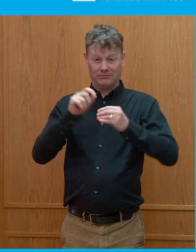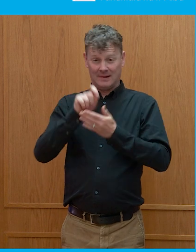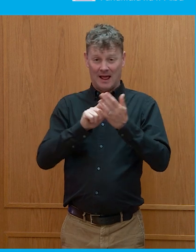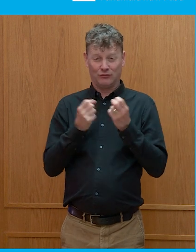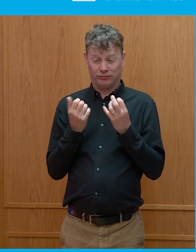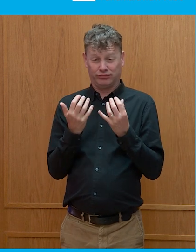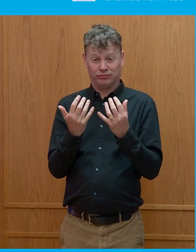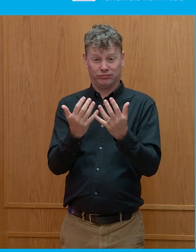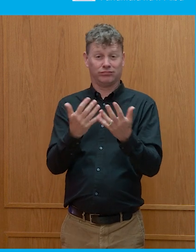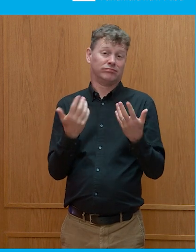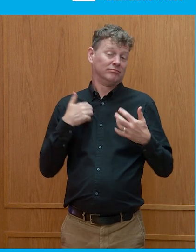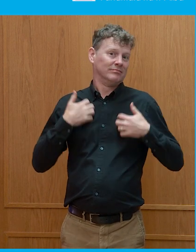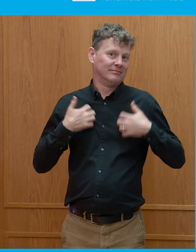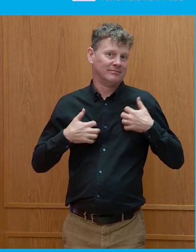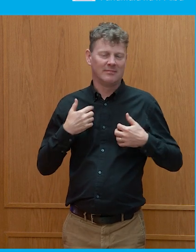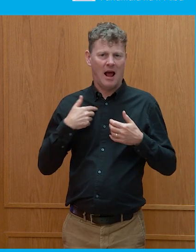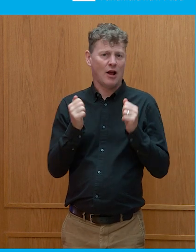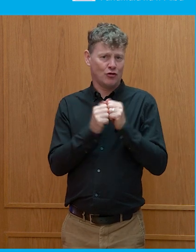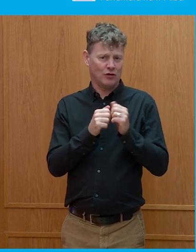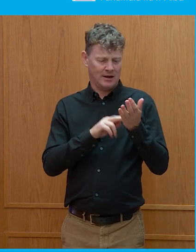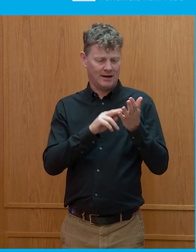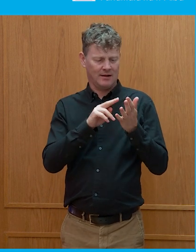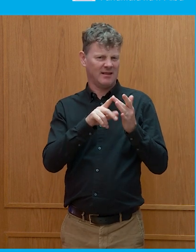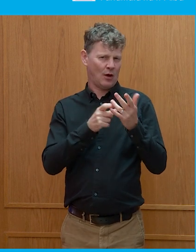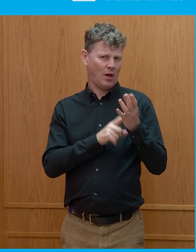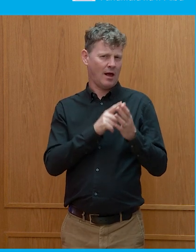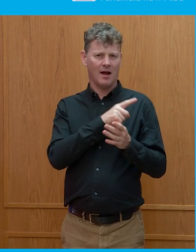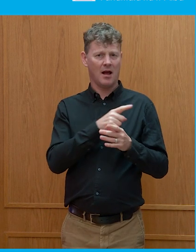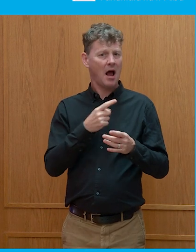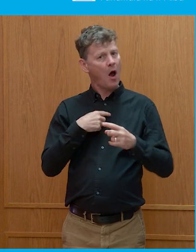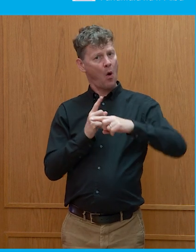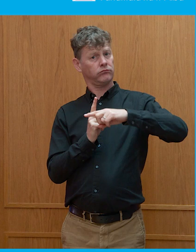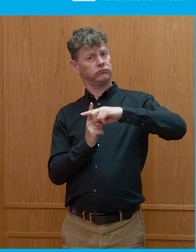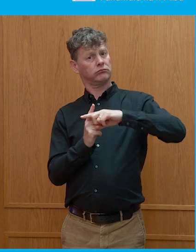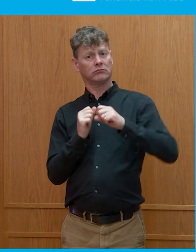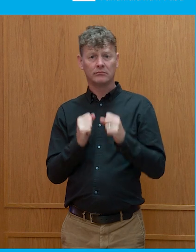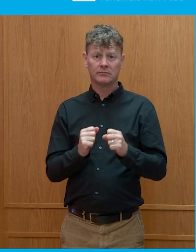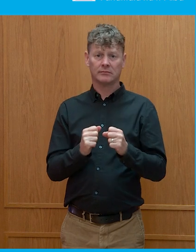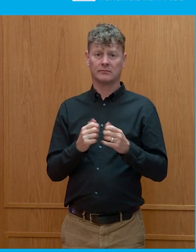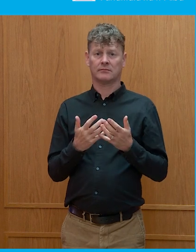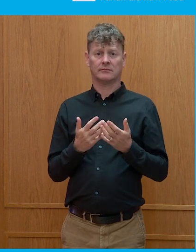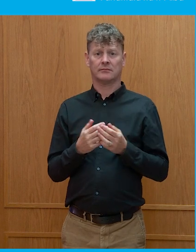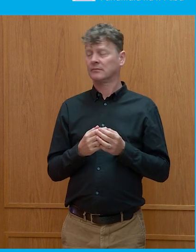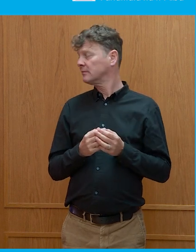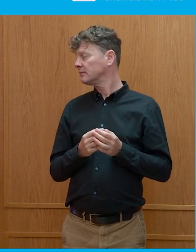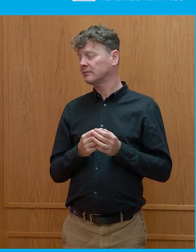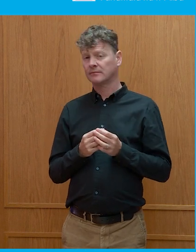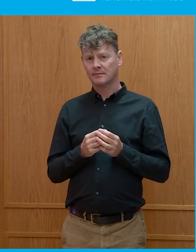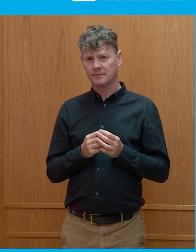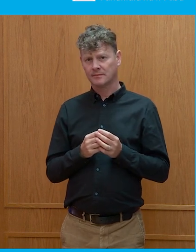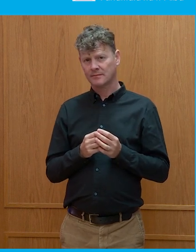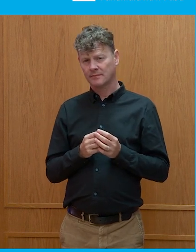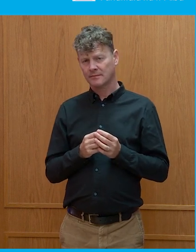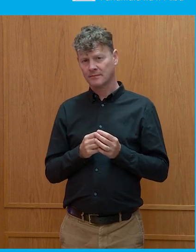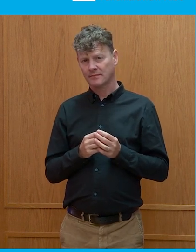And I agree with Nicola. I am incredibly optimistic about the fact that so many people are voting and